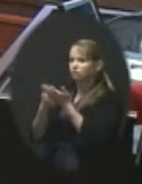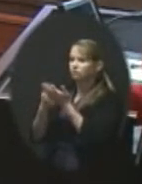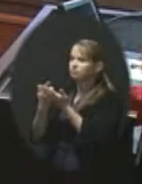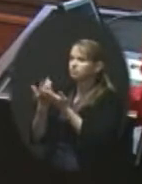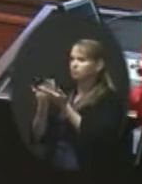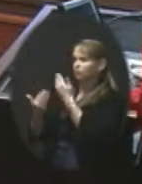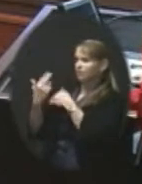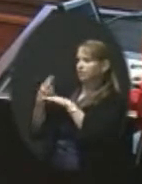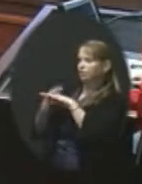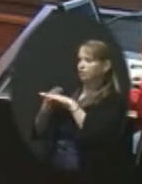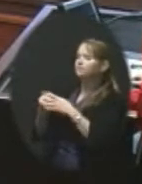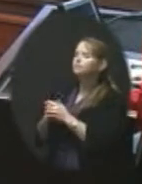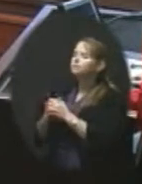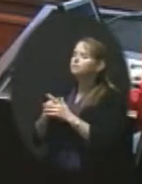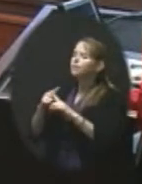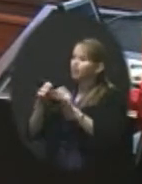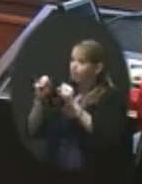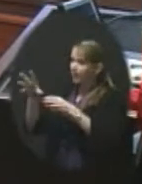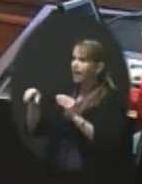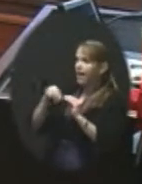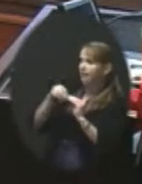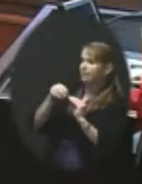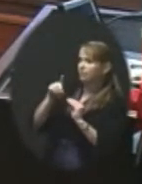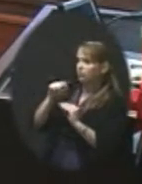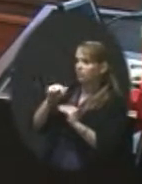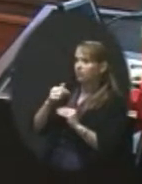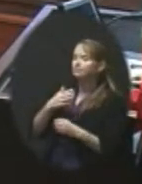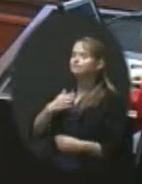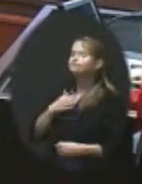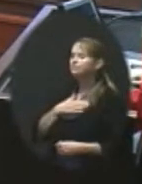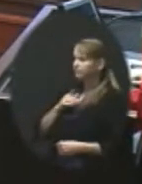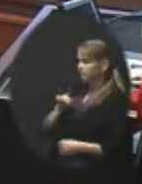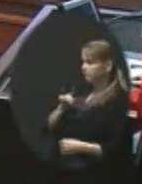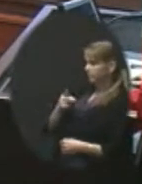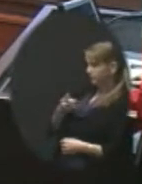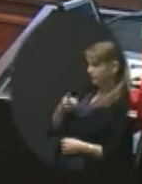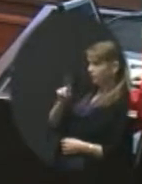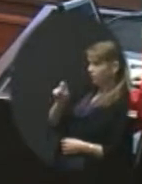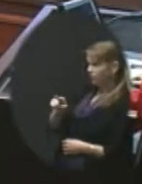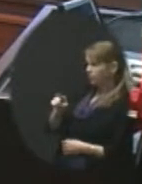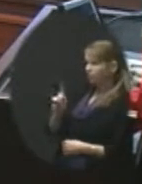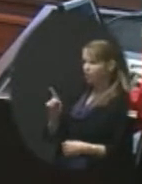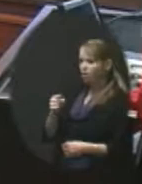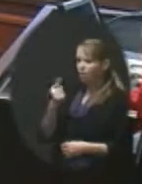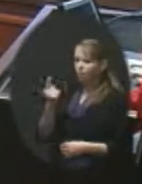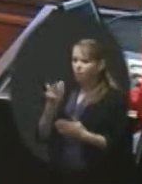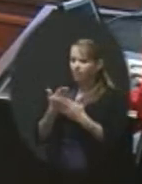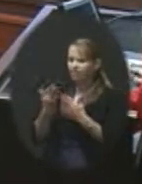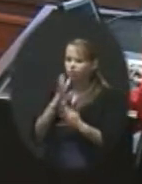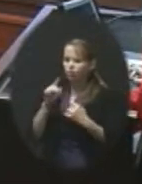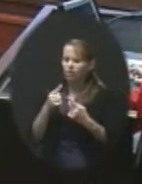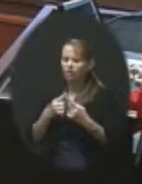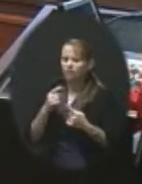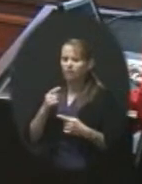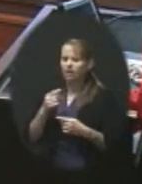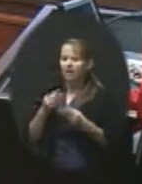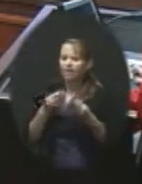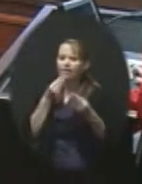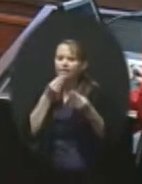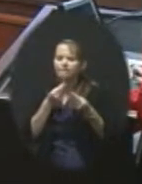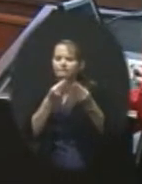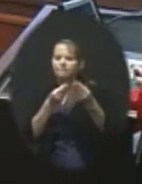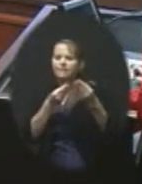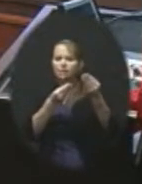asked for that data. So we can do that for sure. And then my second question you, on the one view, you talked about the feeders into the middle school. So